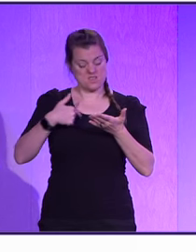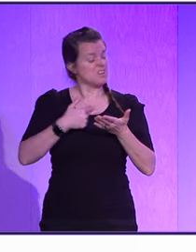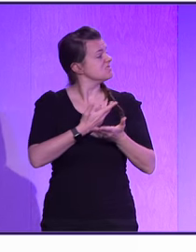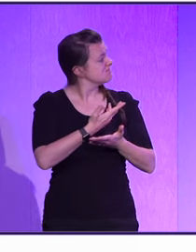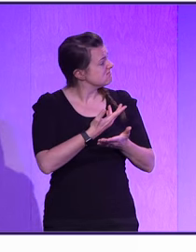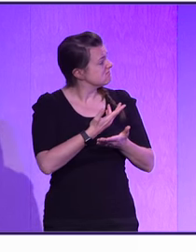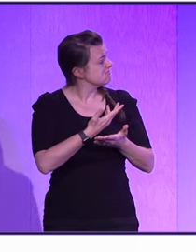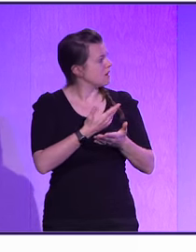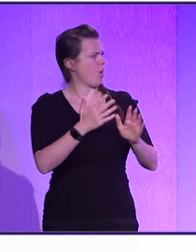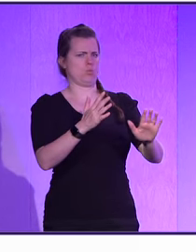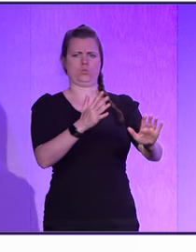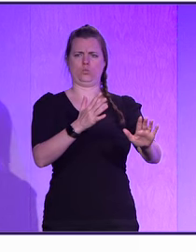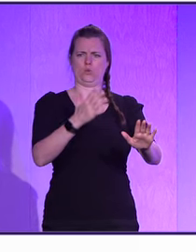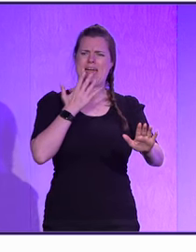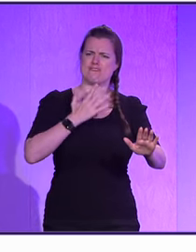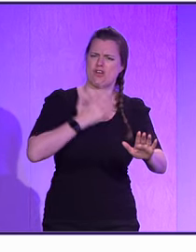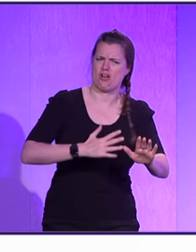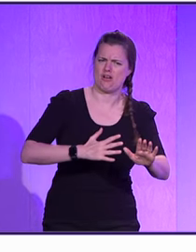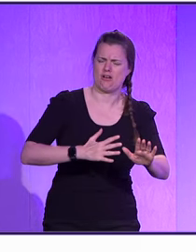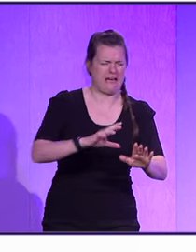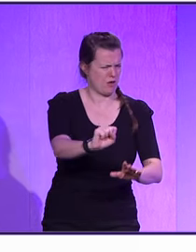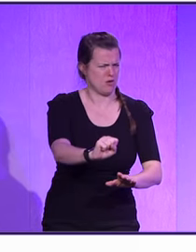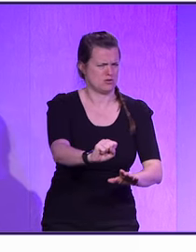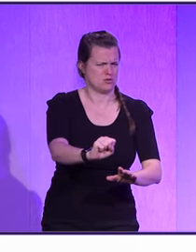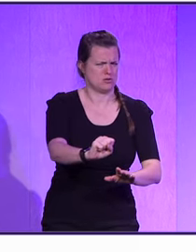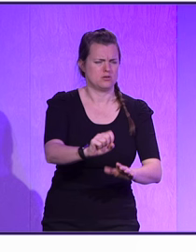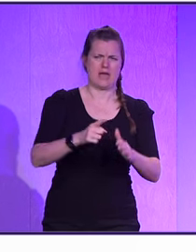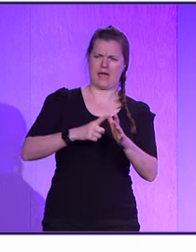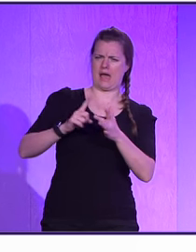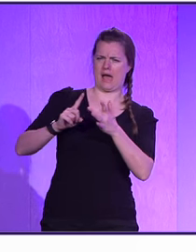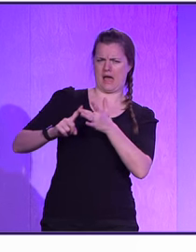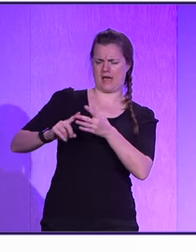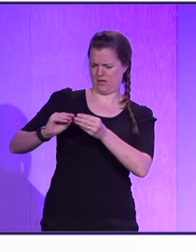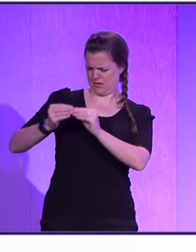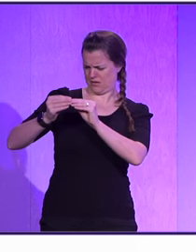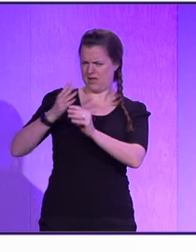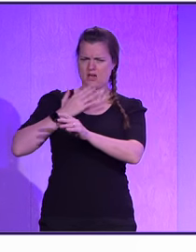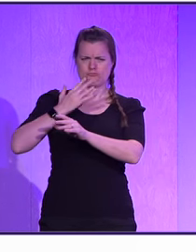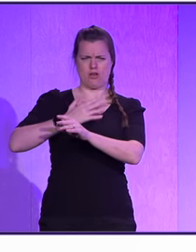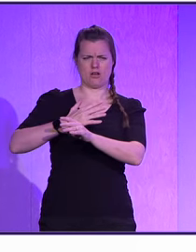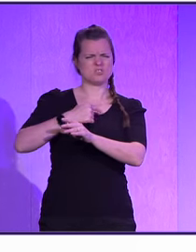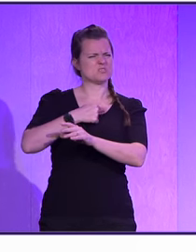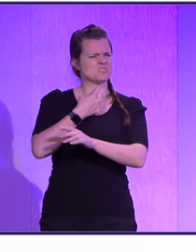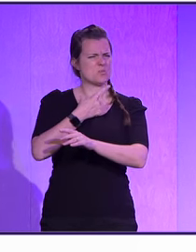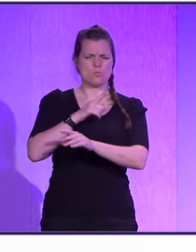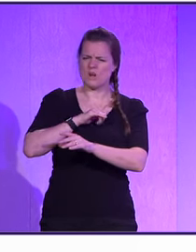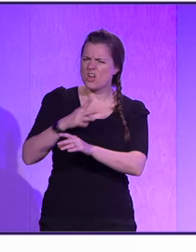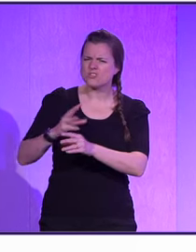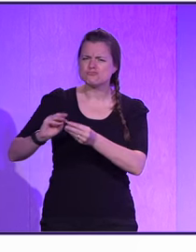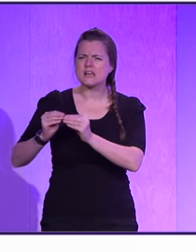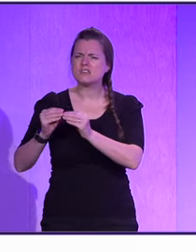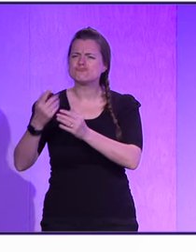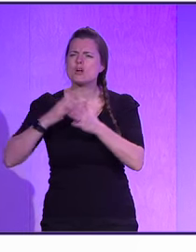And yeah, it's an error. Hang on. AI can just read the error, and I just tell it, like, why don't you